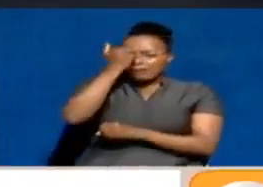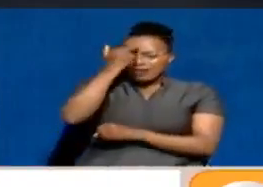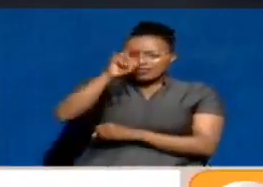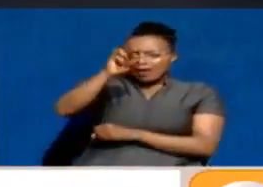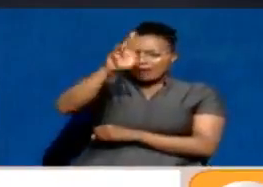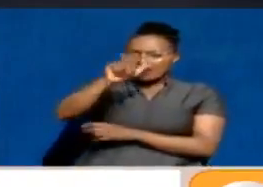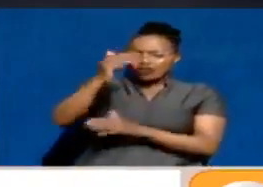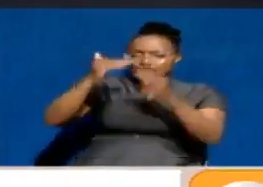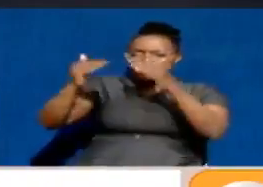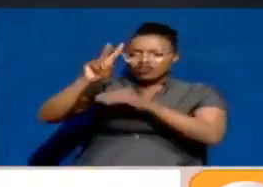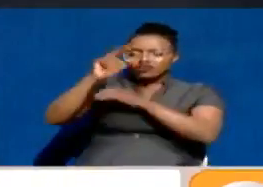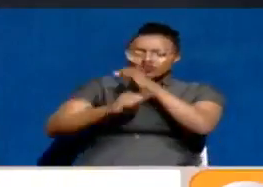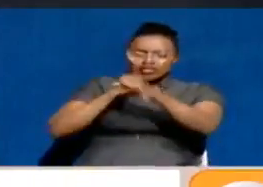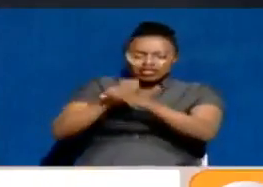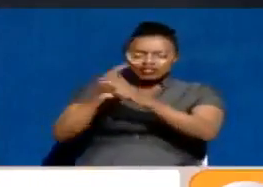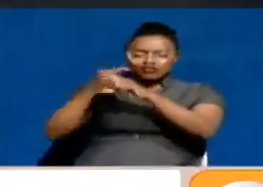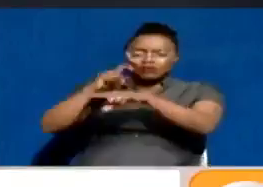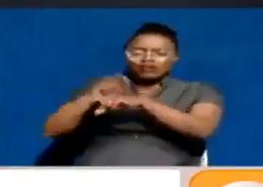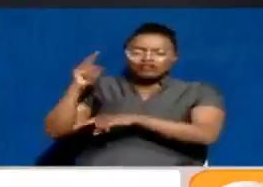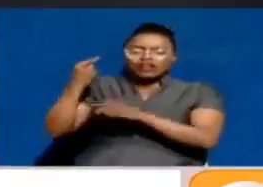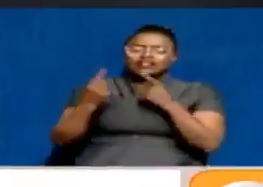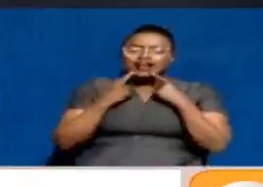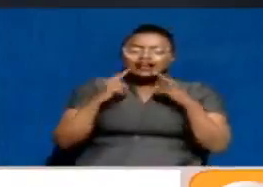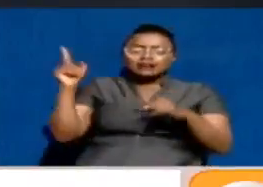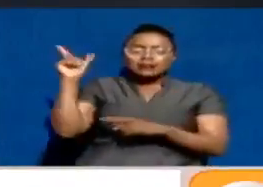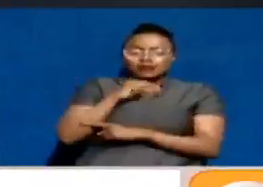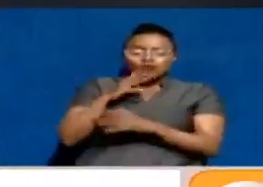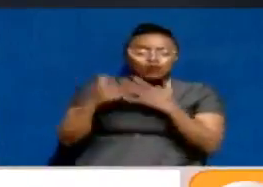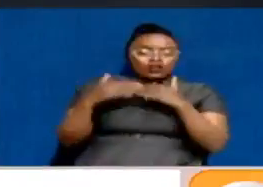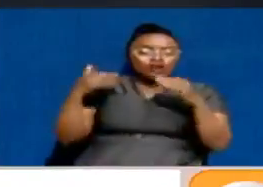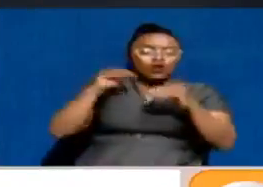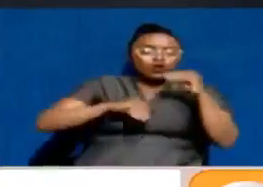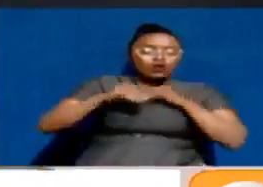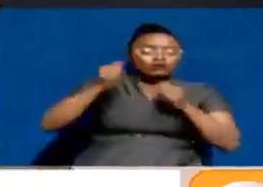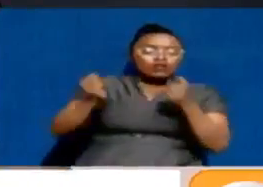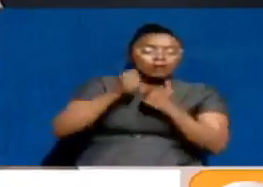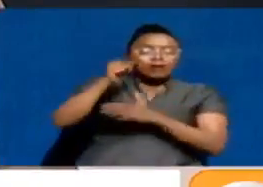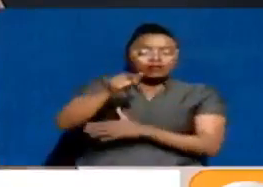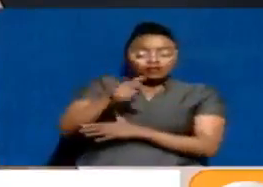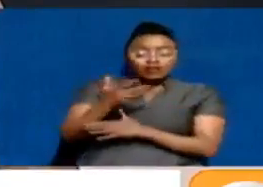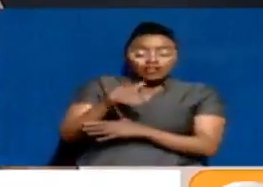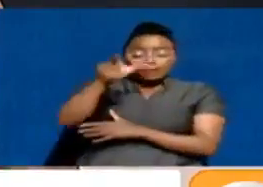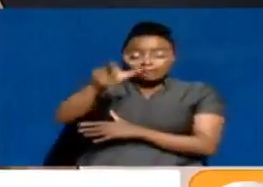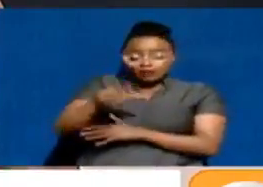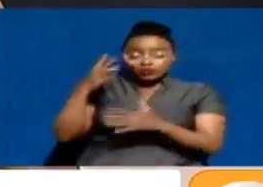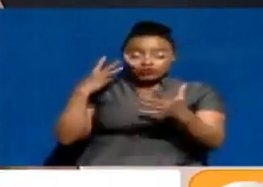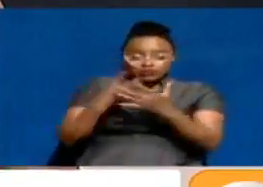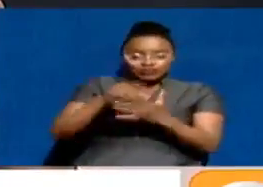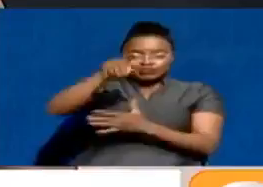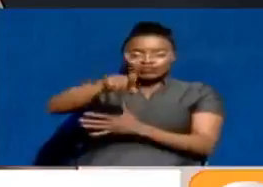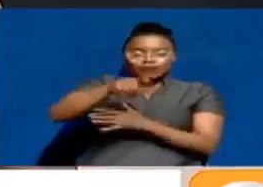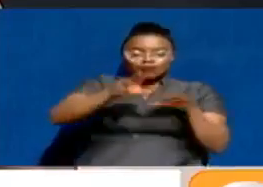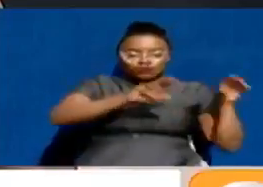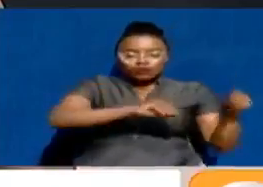Mara University two years since he first unearthed the damning scandal? As a key state witness, shouldn't he have been